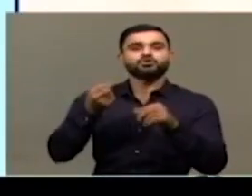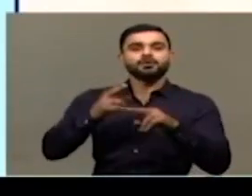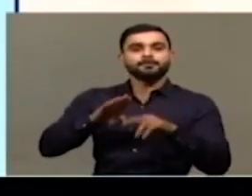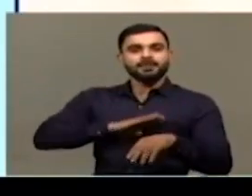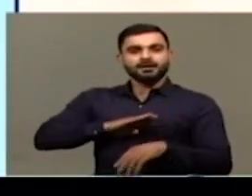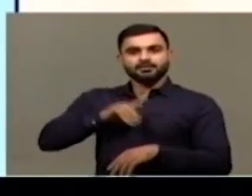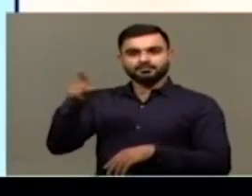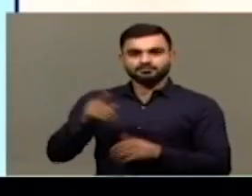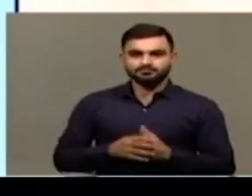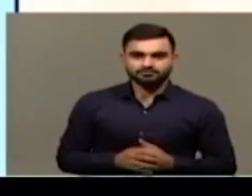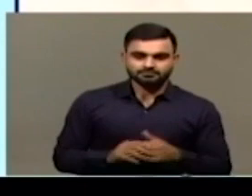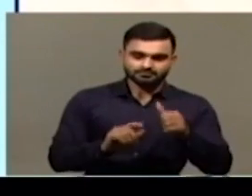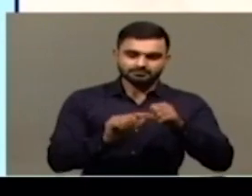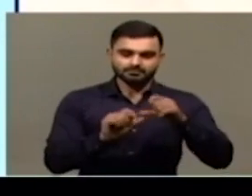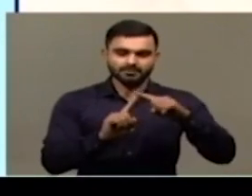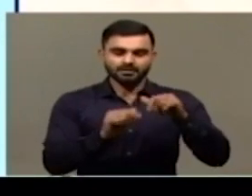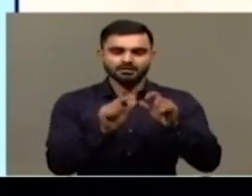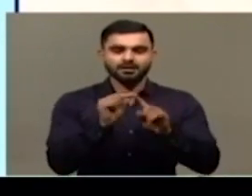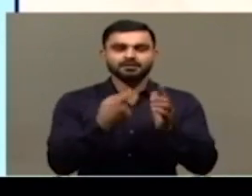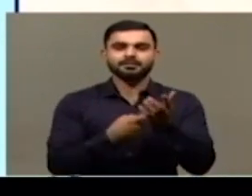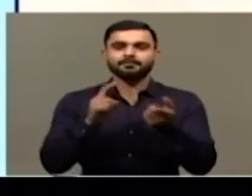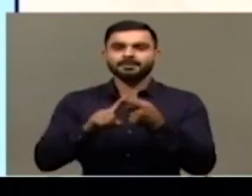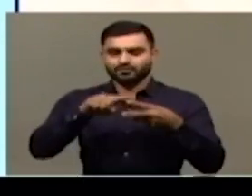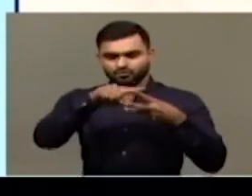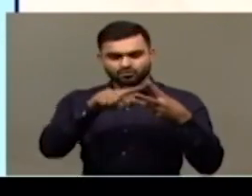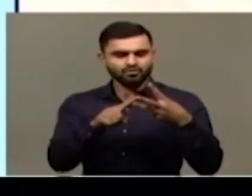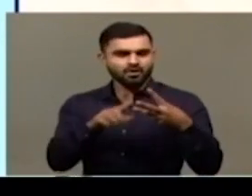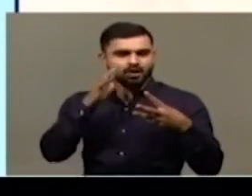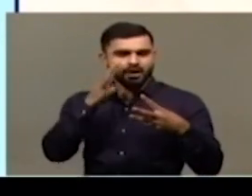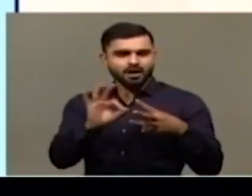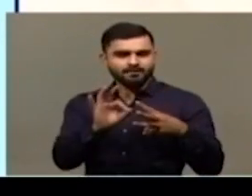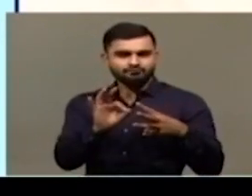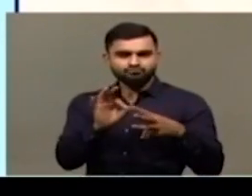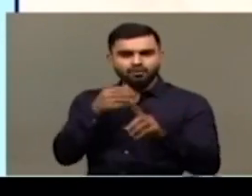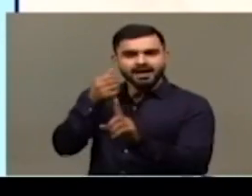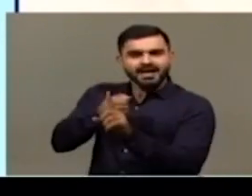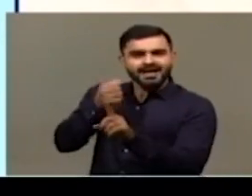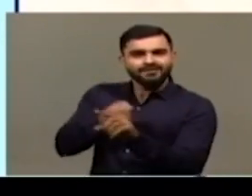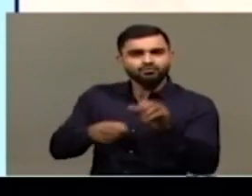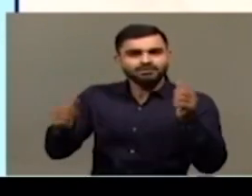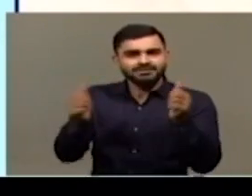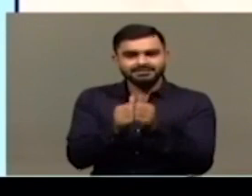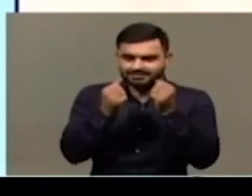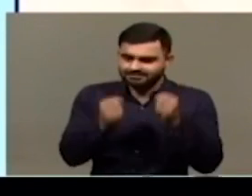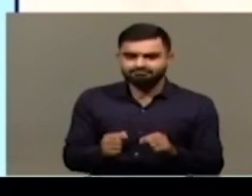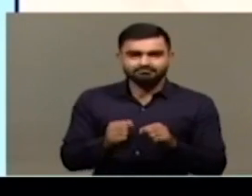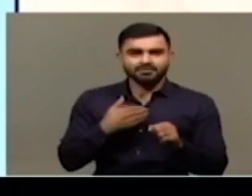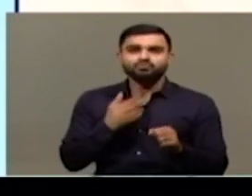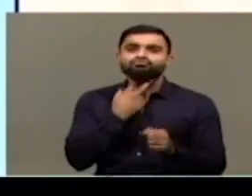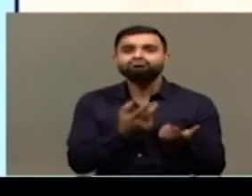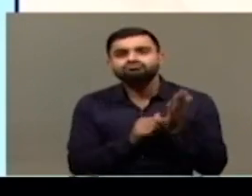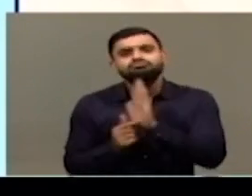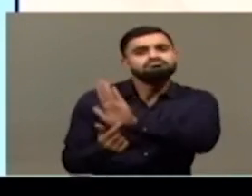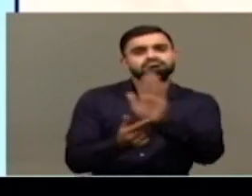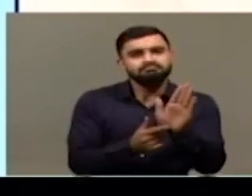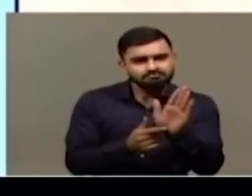three prominent disability advocates who are saying that we need our voices heard when policies are made. Now, Maharashtra is the first